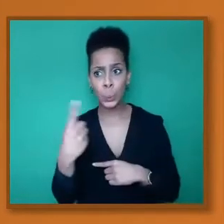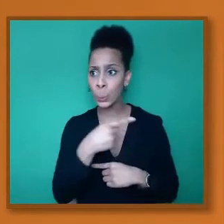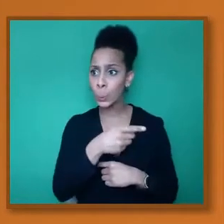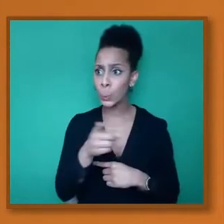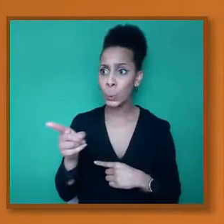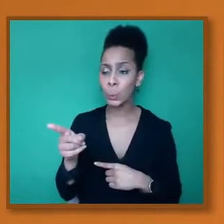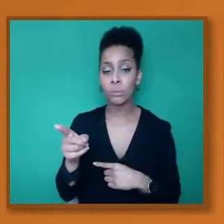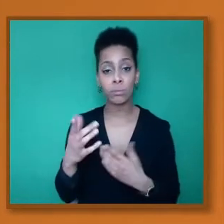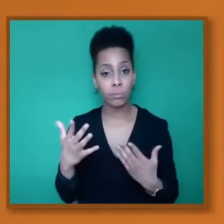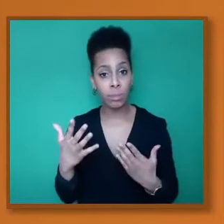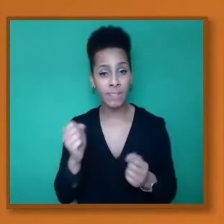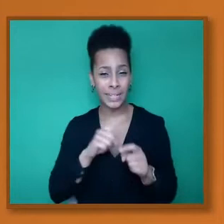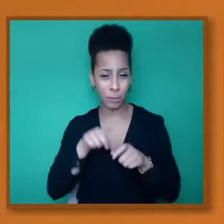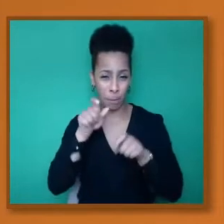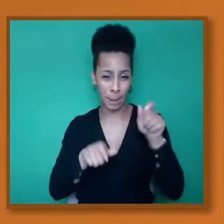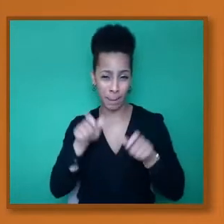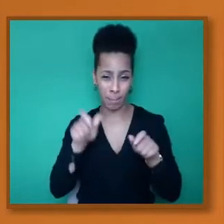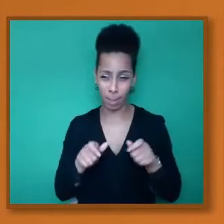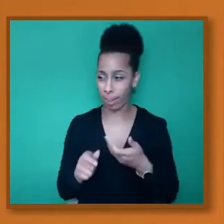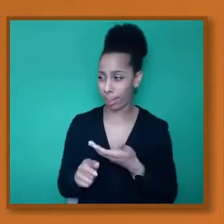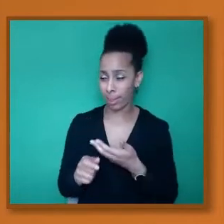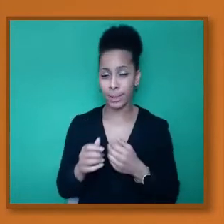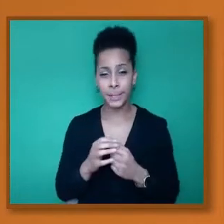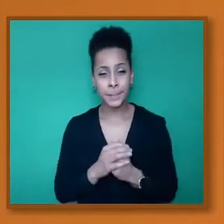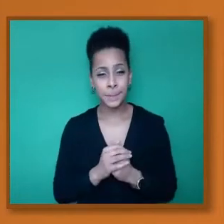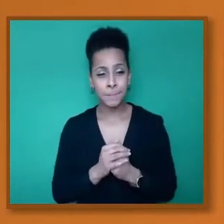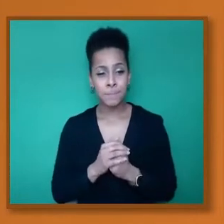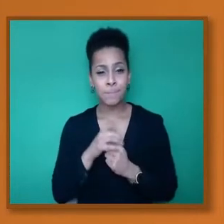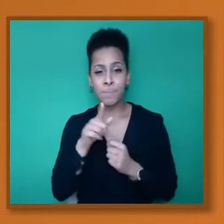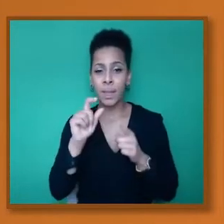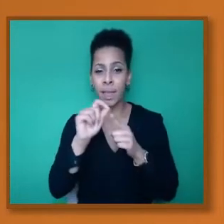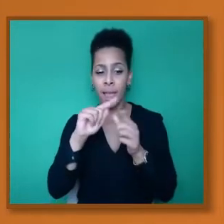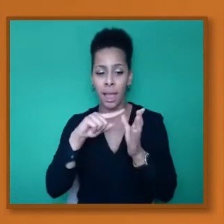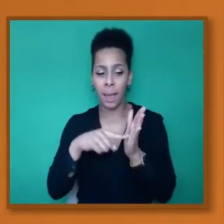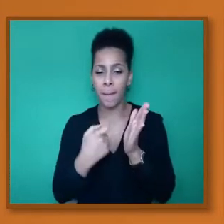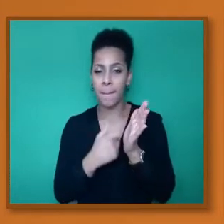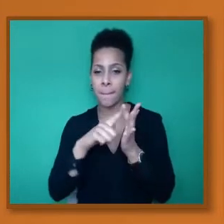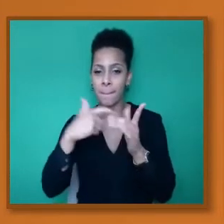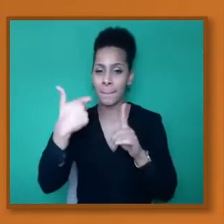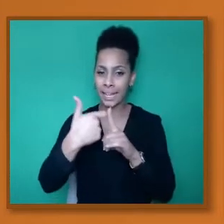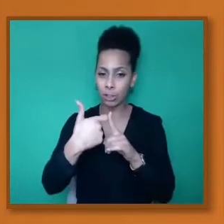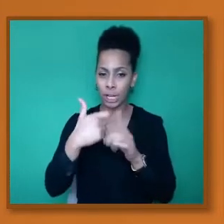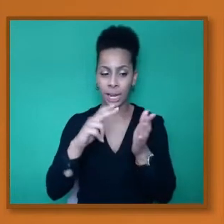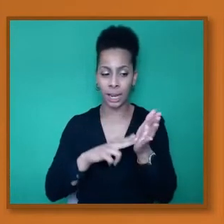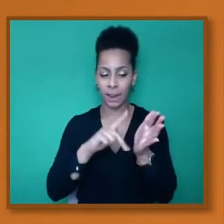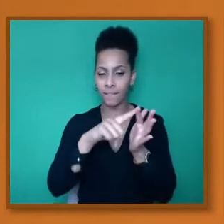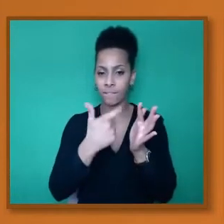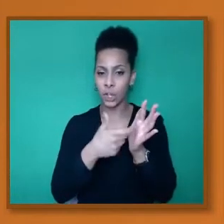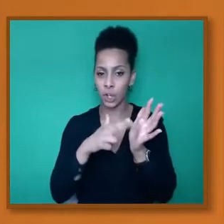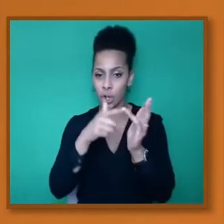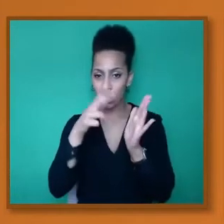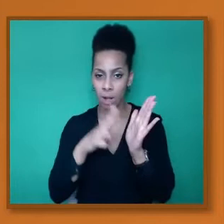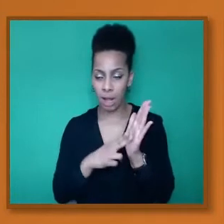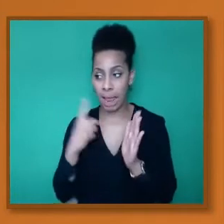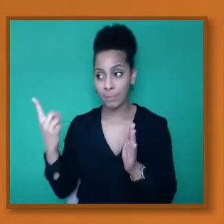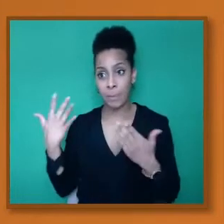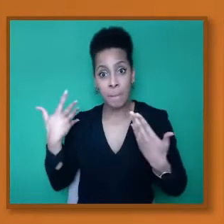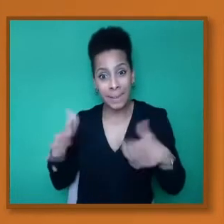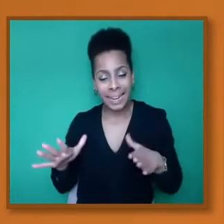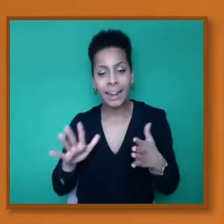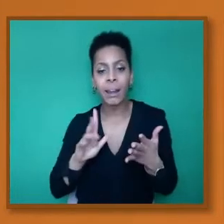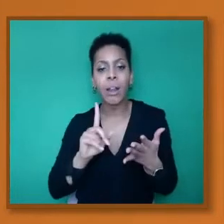Patrick Vernon, who took the off the Oxford vaccine in January. And, you know, he's been